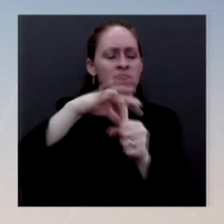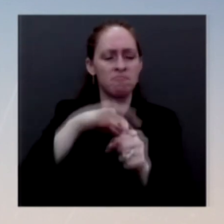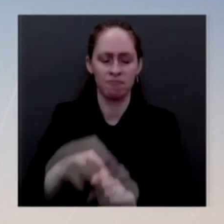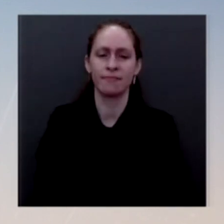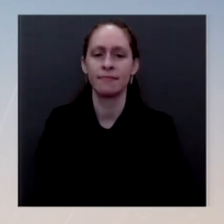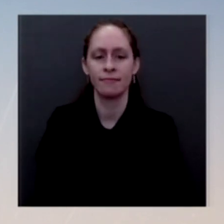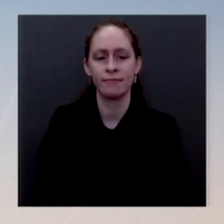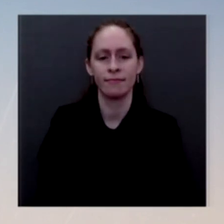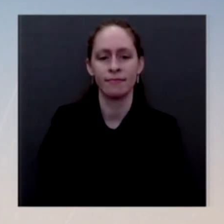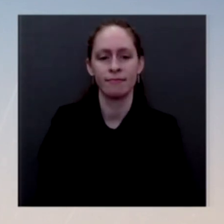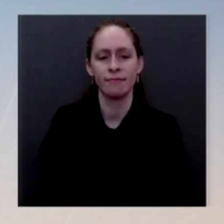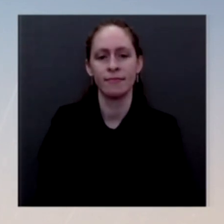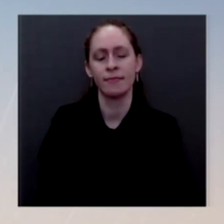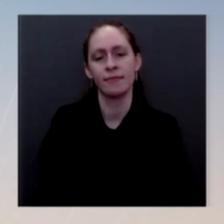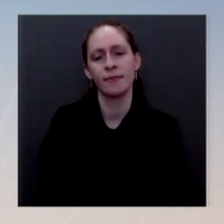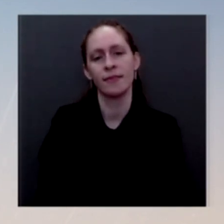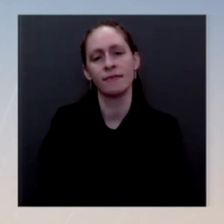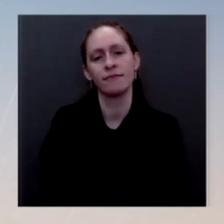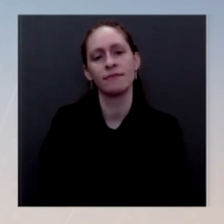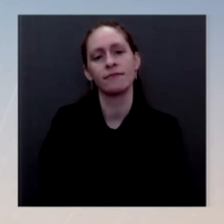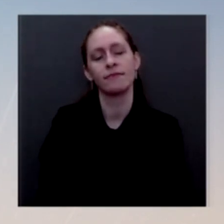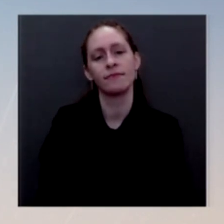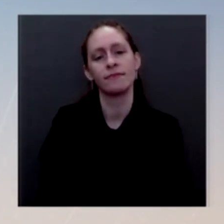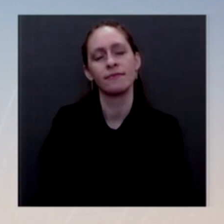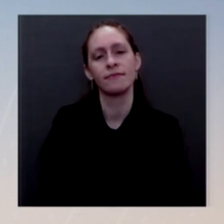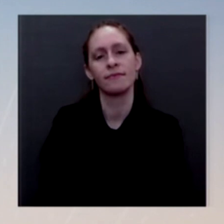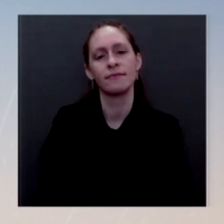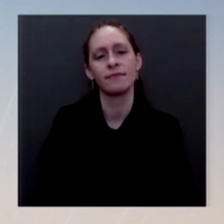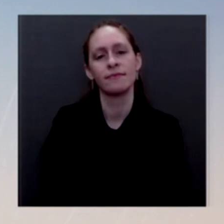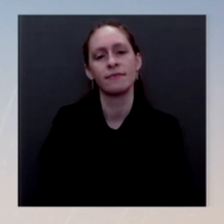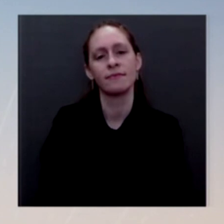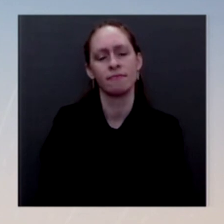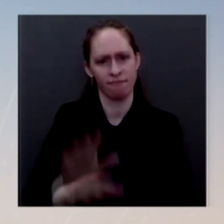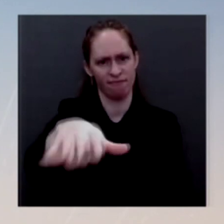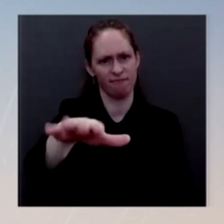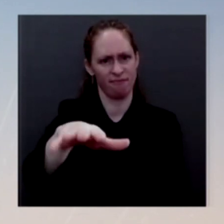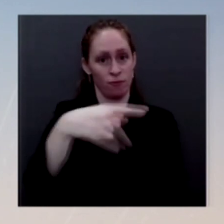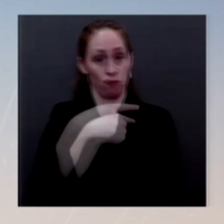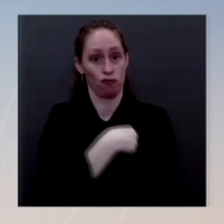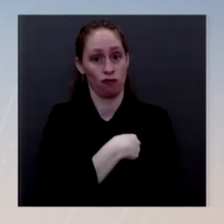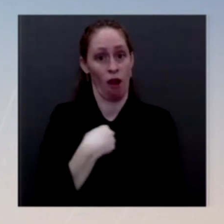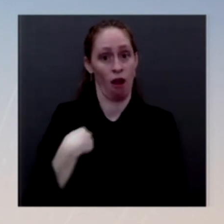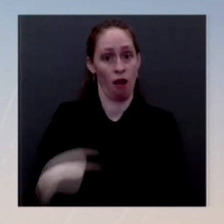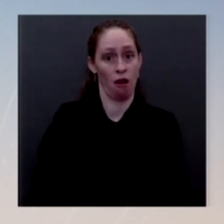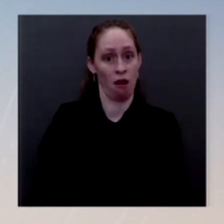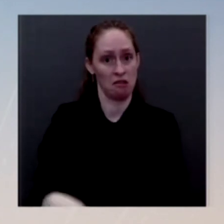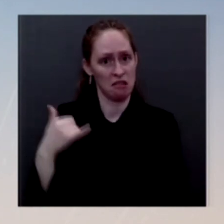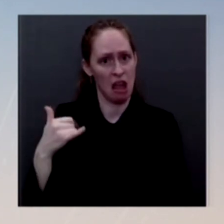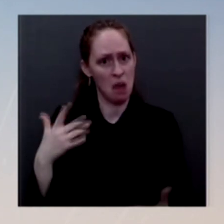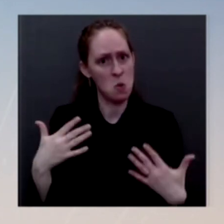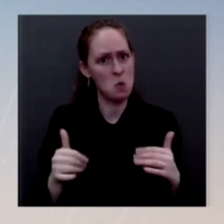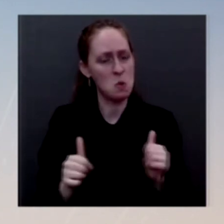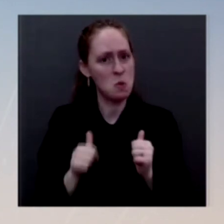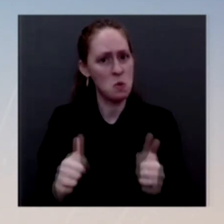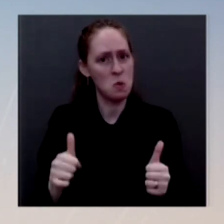into your talks with the Chinese? Is the U.S. sending any message to the Chinese on this? Ms. Well, we continue to closely monitor the